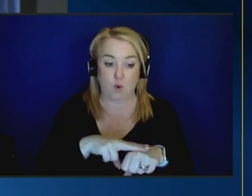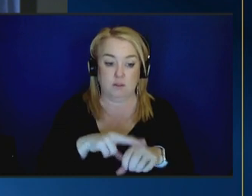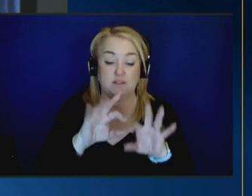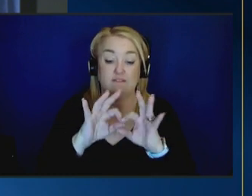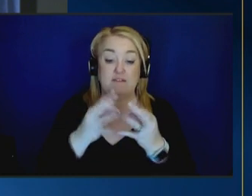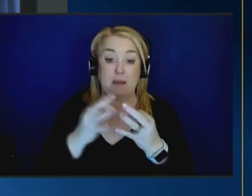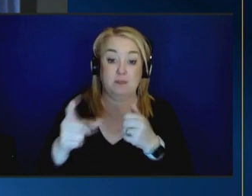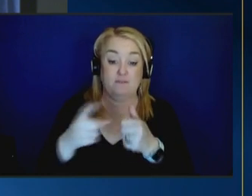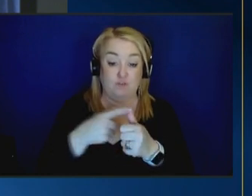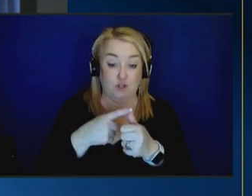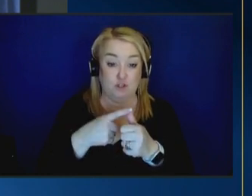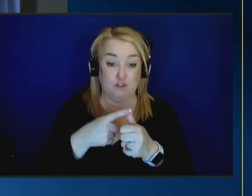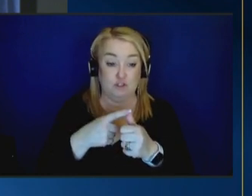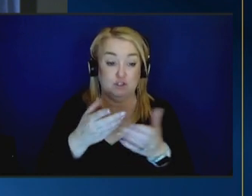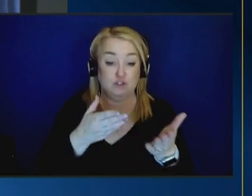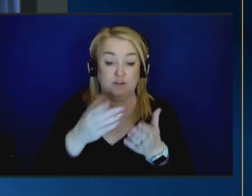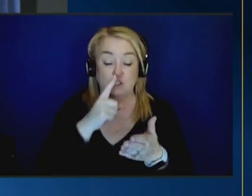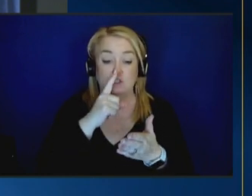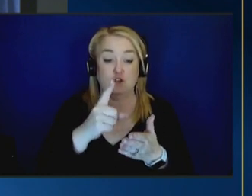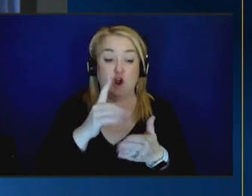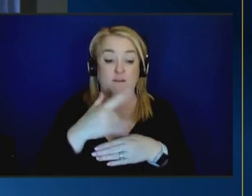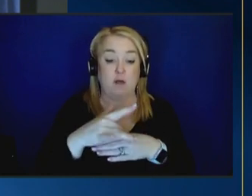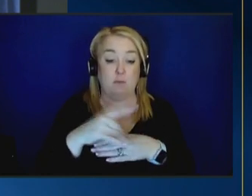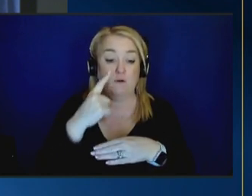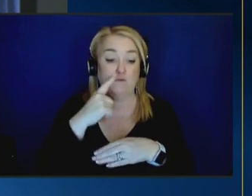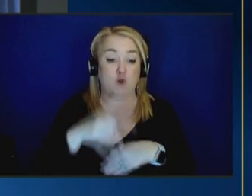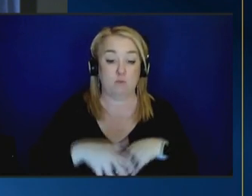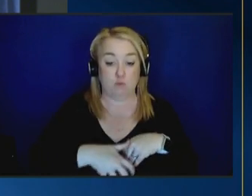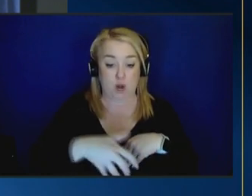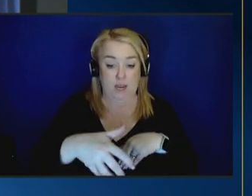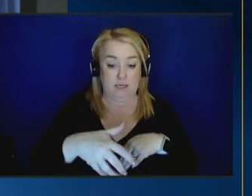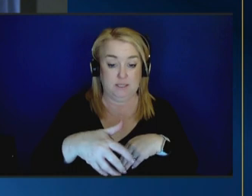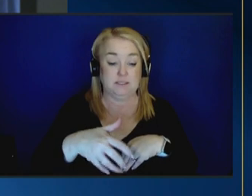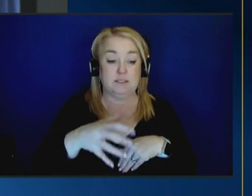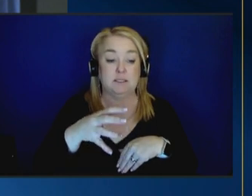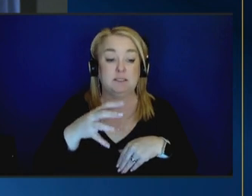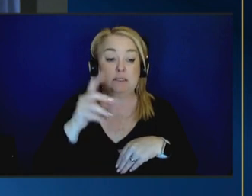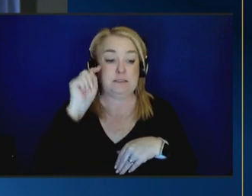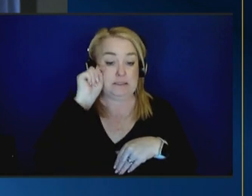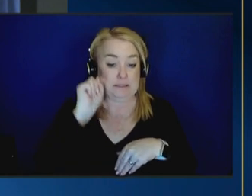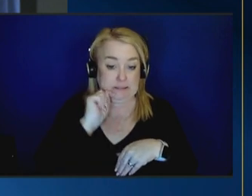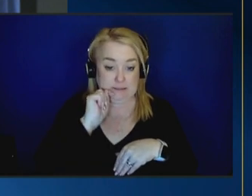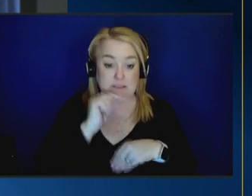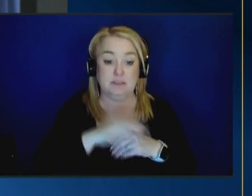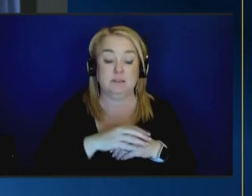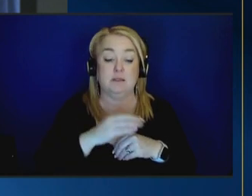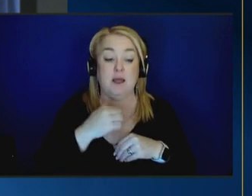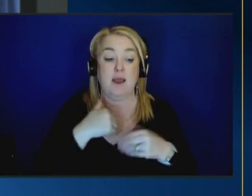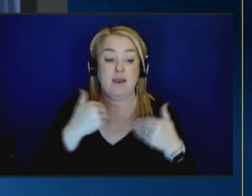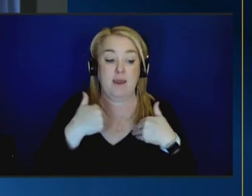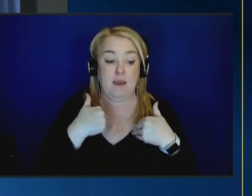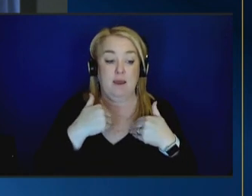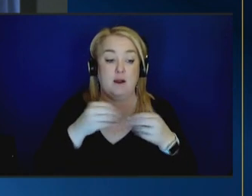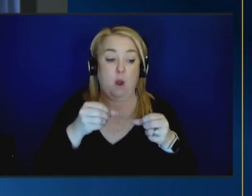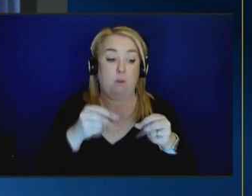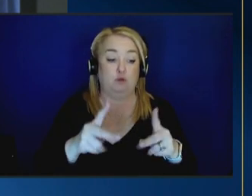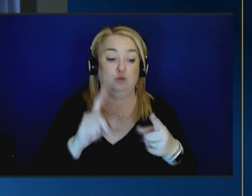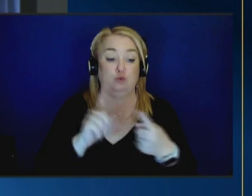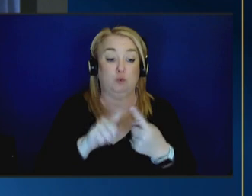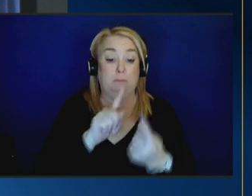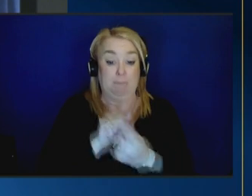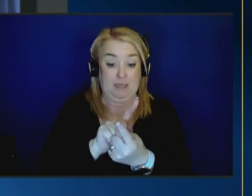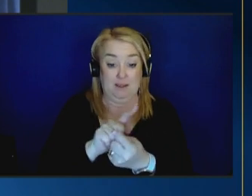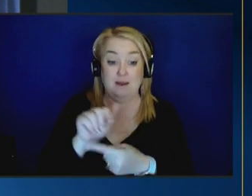also available to pregnant and parenting teens and i did have the opportunity with associate commissioner schomburg to meet ashanti